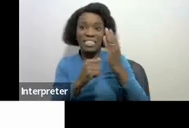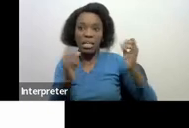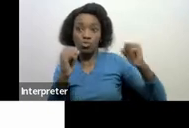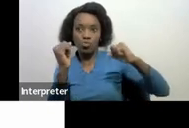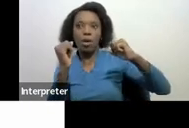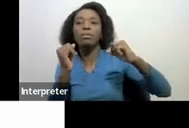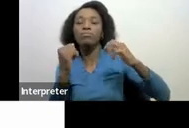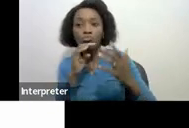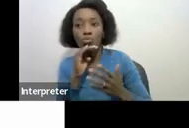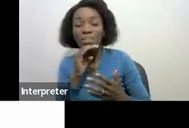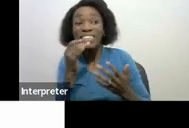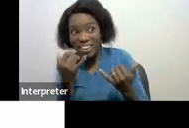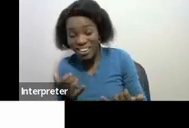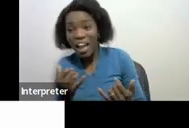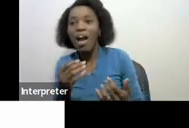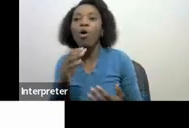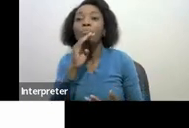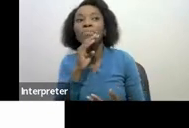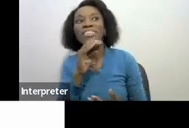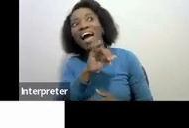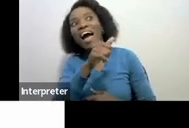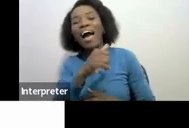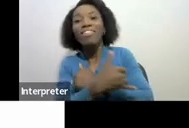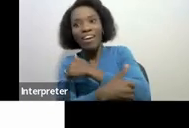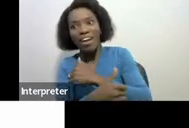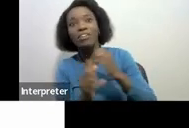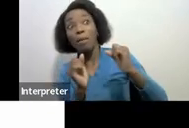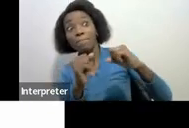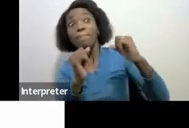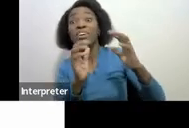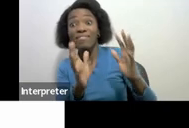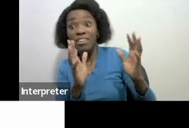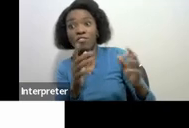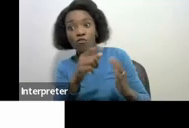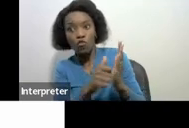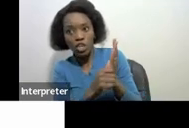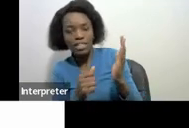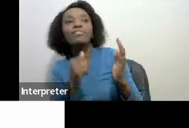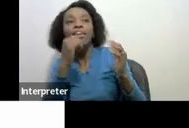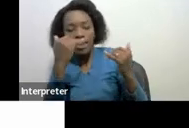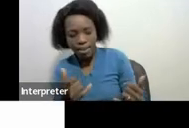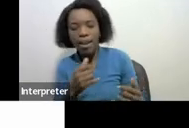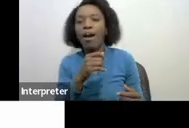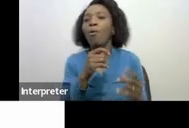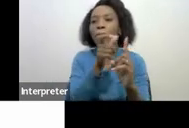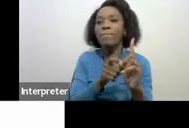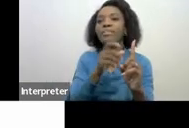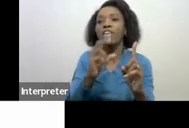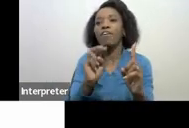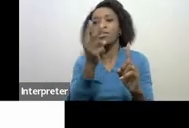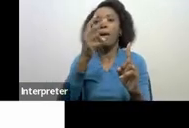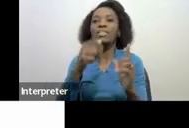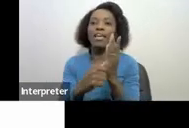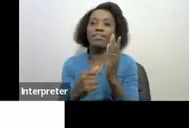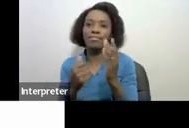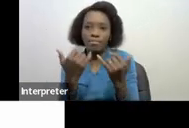Africa will have the bilateral agreements with other foreign countries and then that's when the double taxation agreements will come into effect